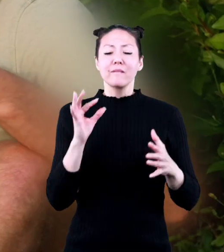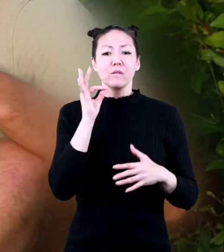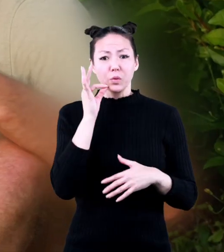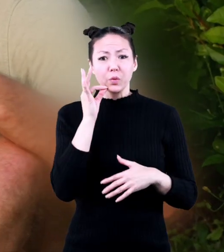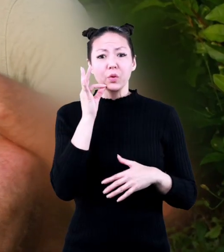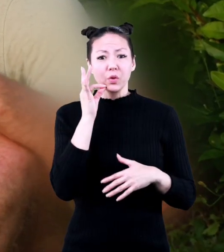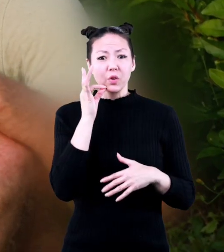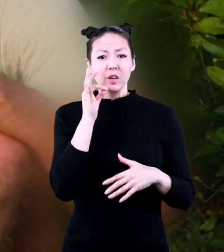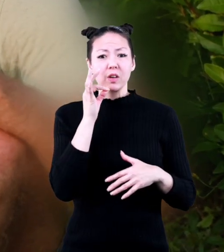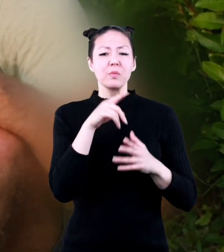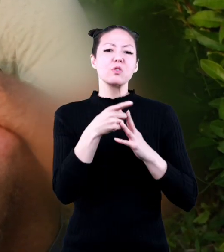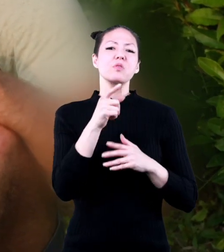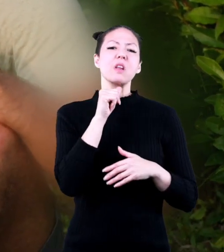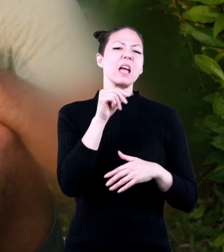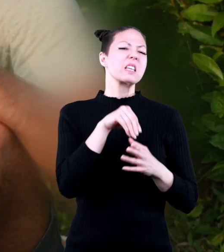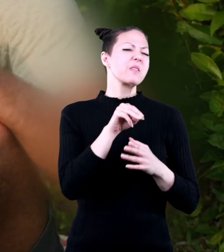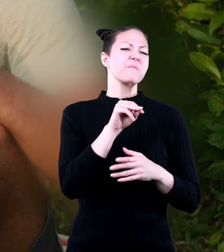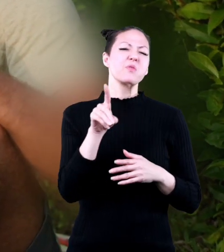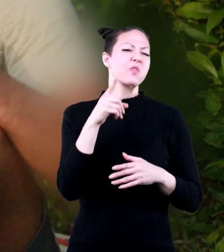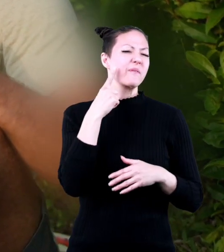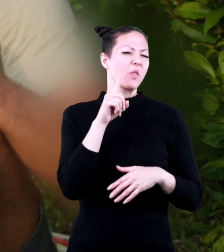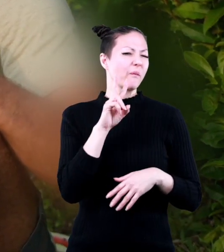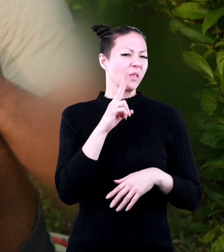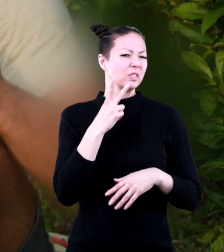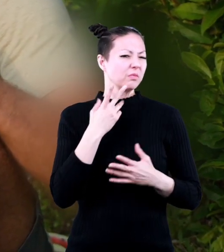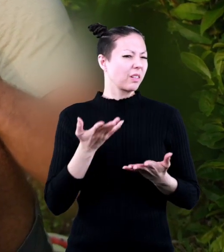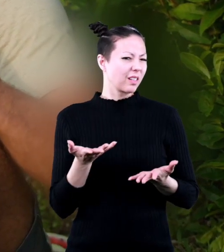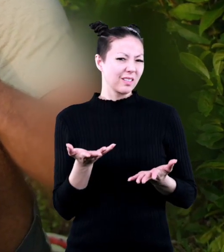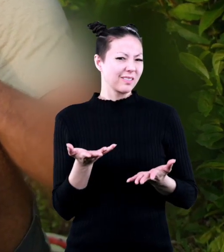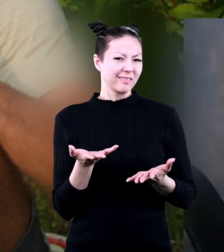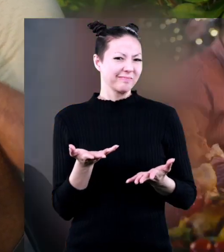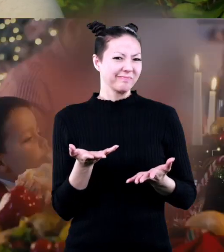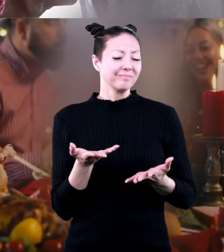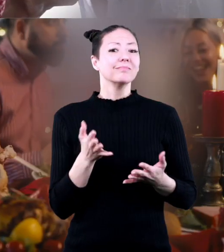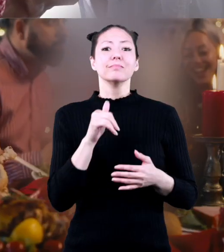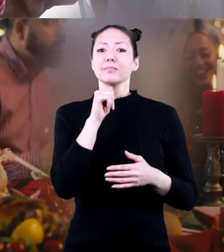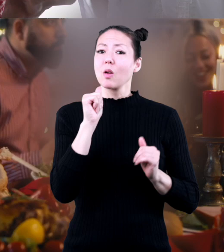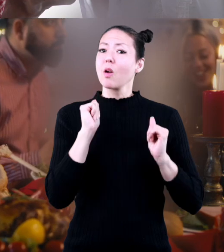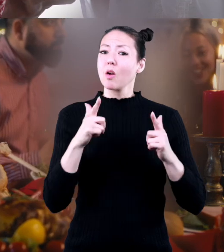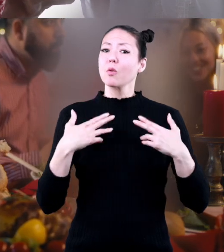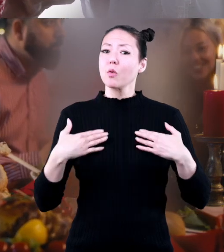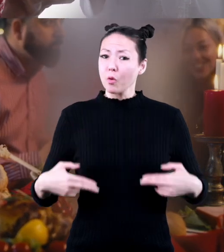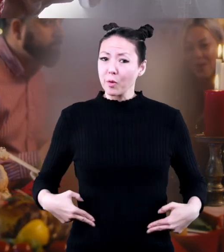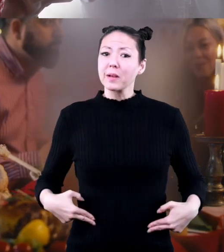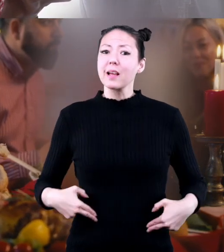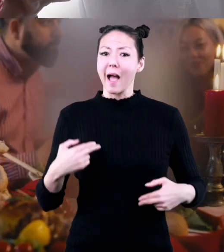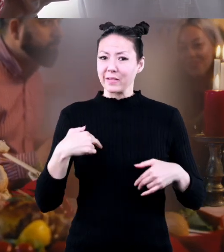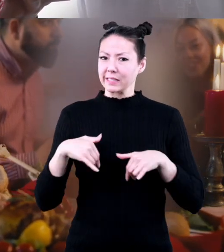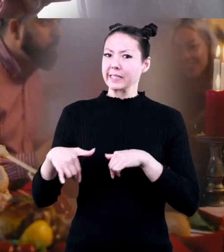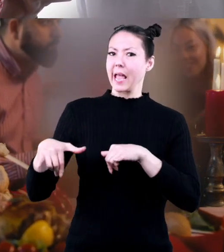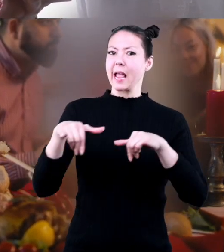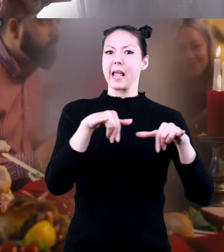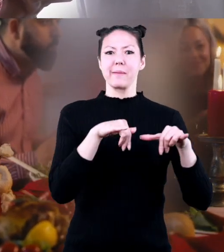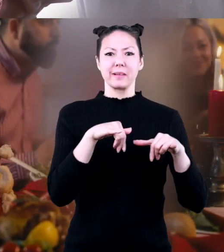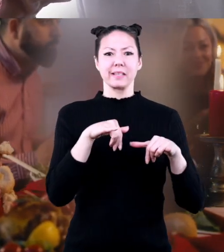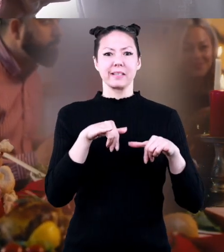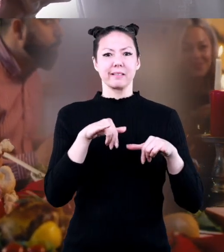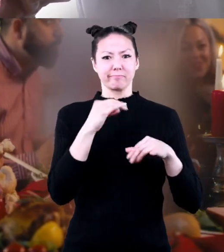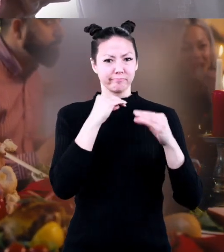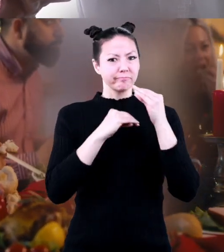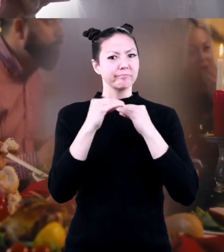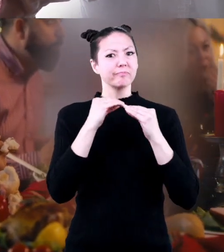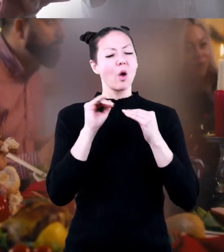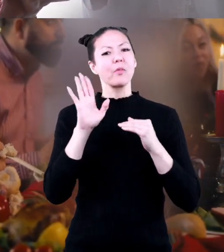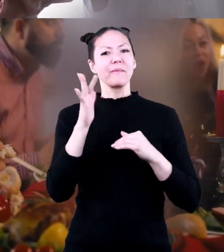lots of fruit when you are not in the mood for vegetables. Not every human has the same diet or favorite